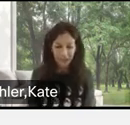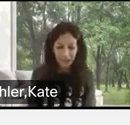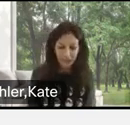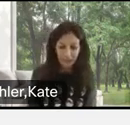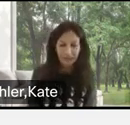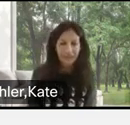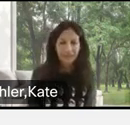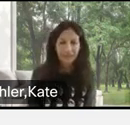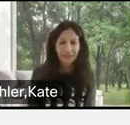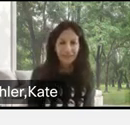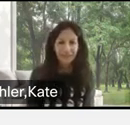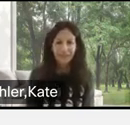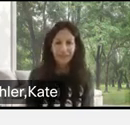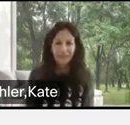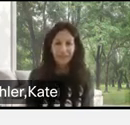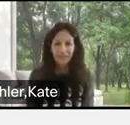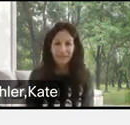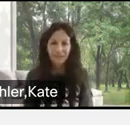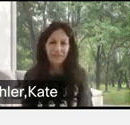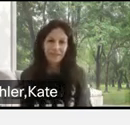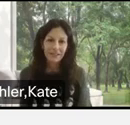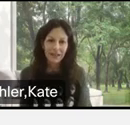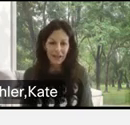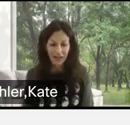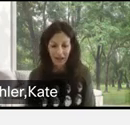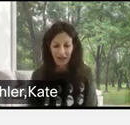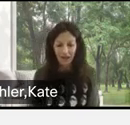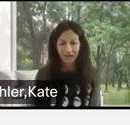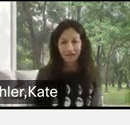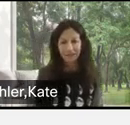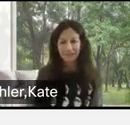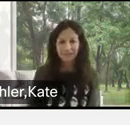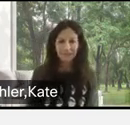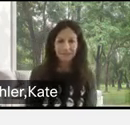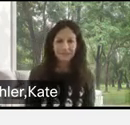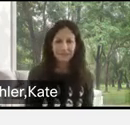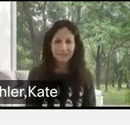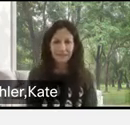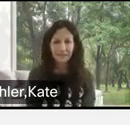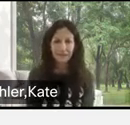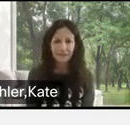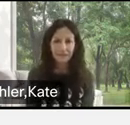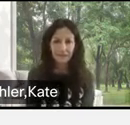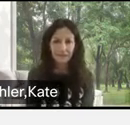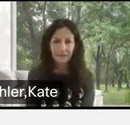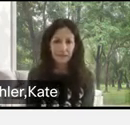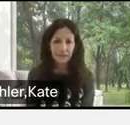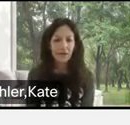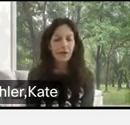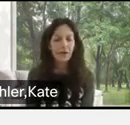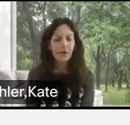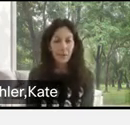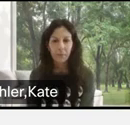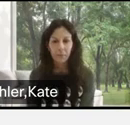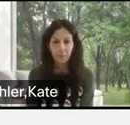And this brings us around to our questions and answers phase. Um, we did have a question about the link for the sign in form. Uh,